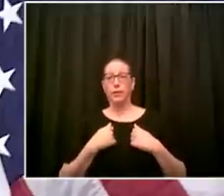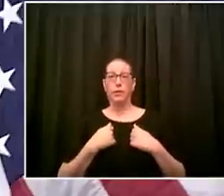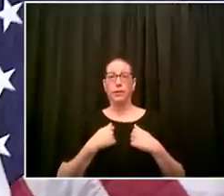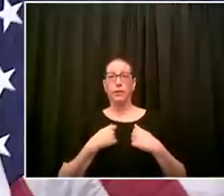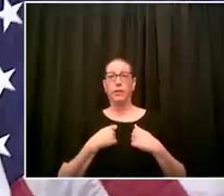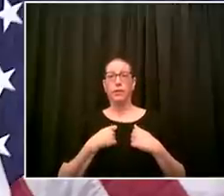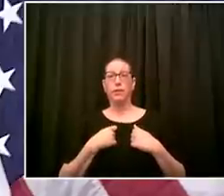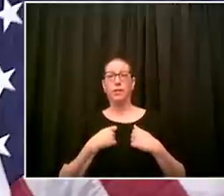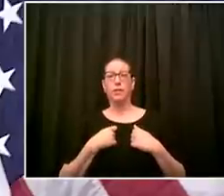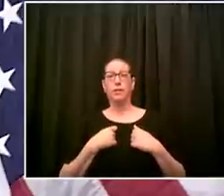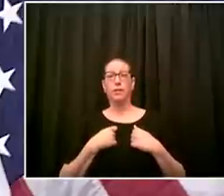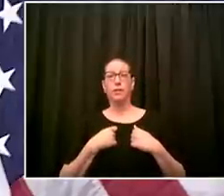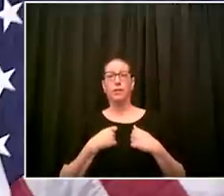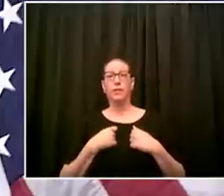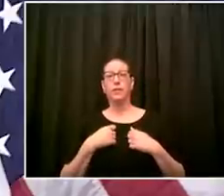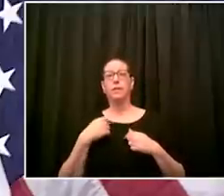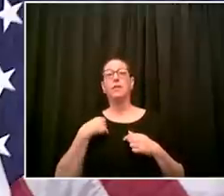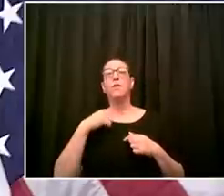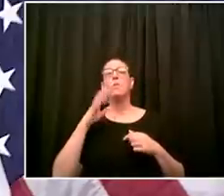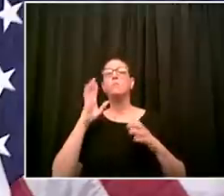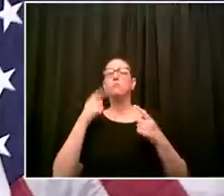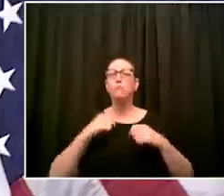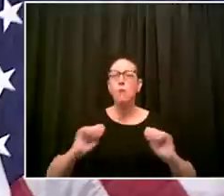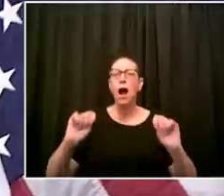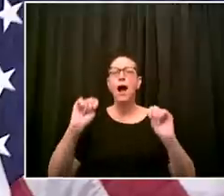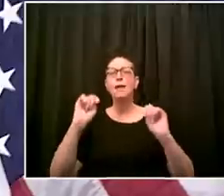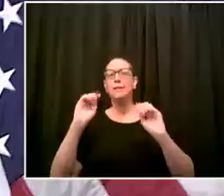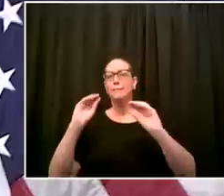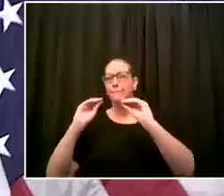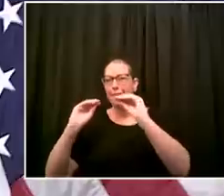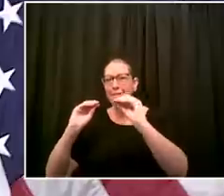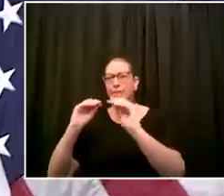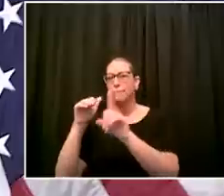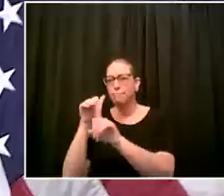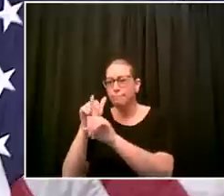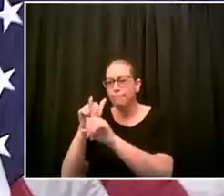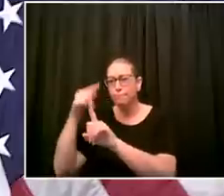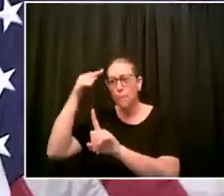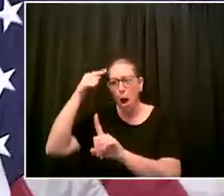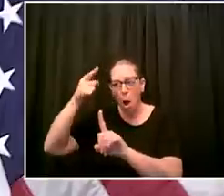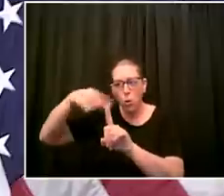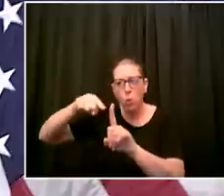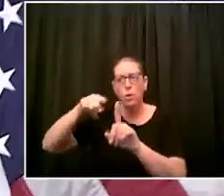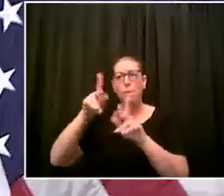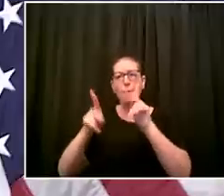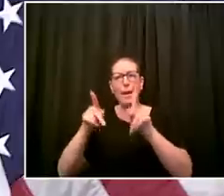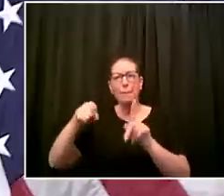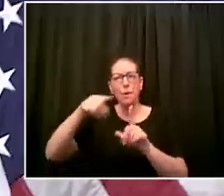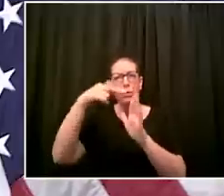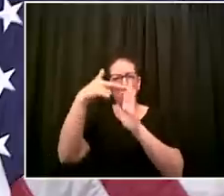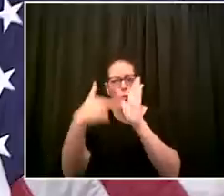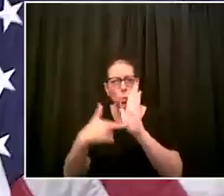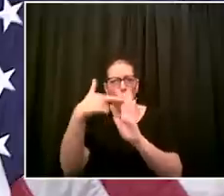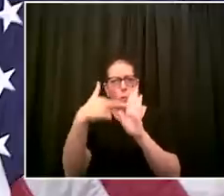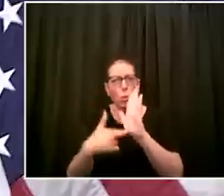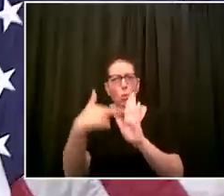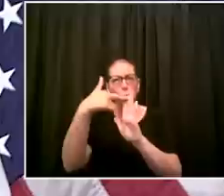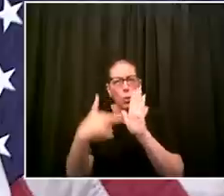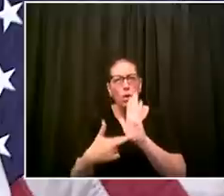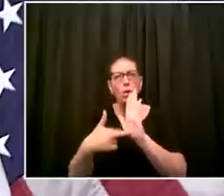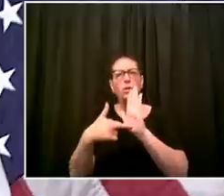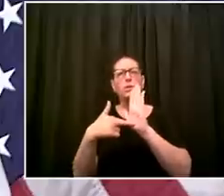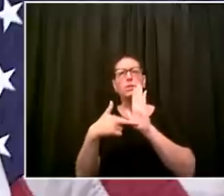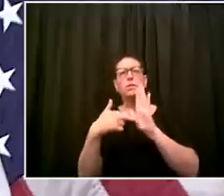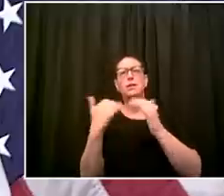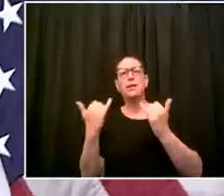uh the reminders from the ambassadors which now number well over 2 000 city employees the community